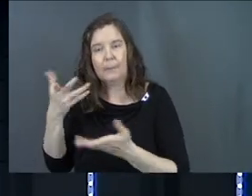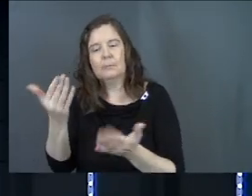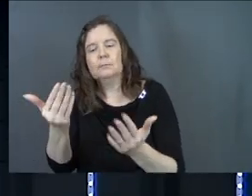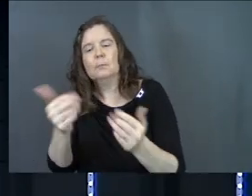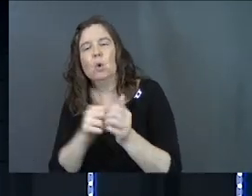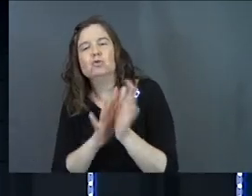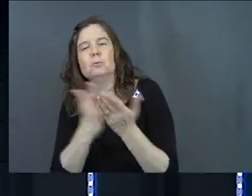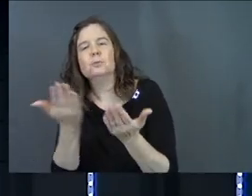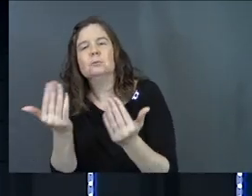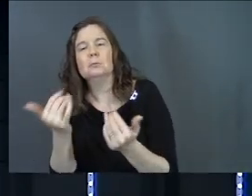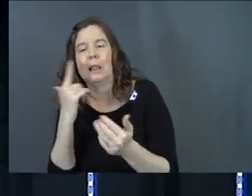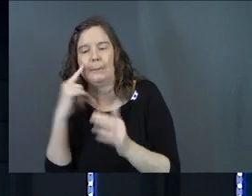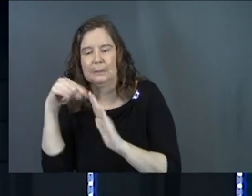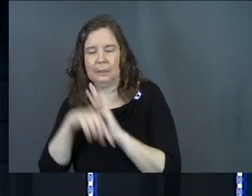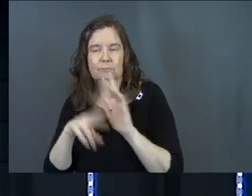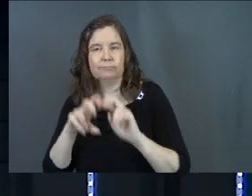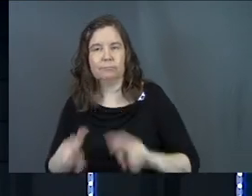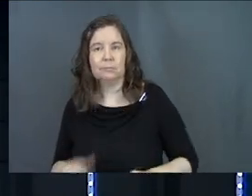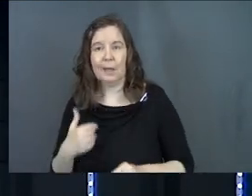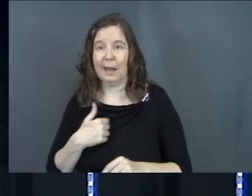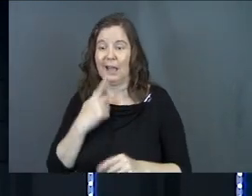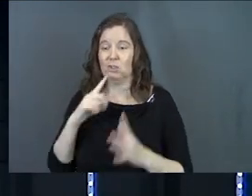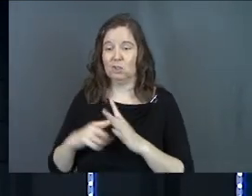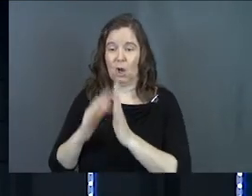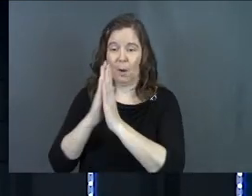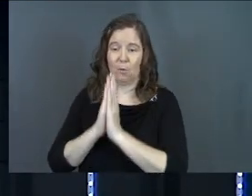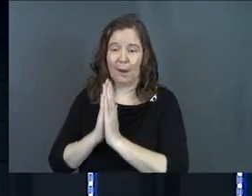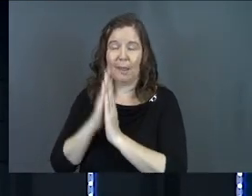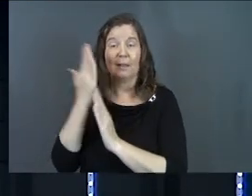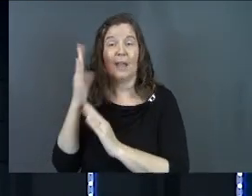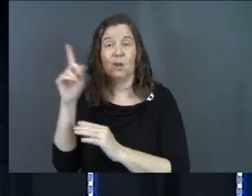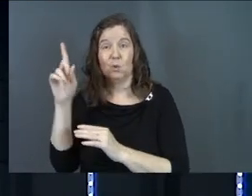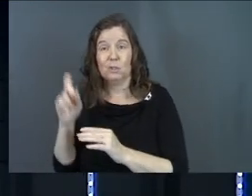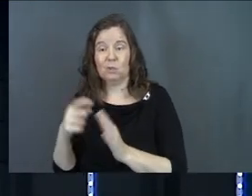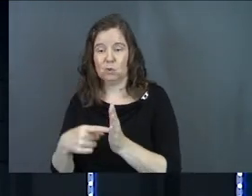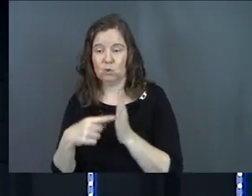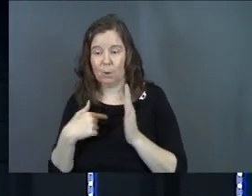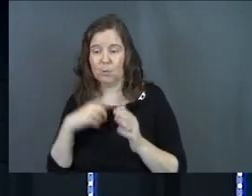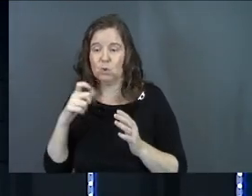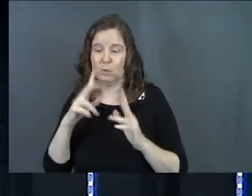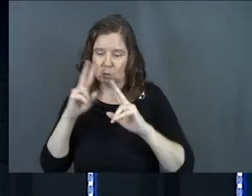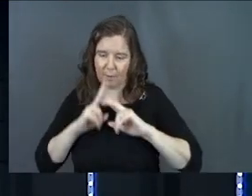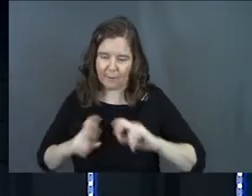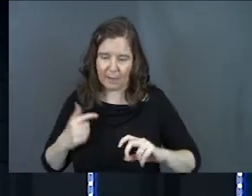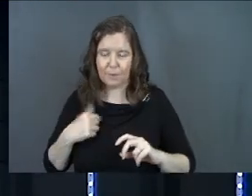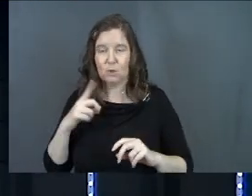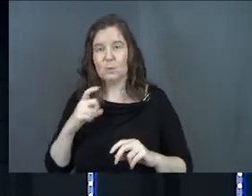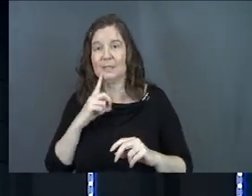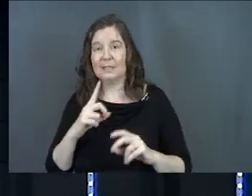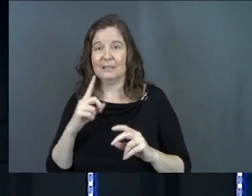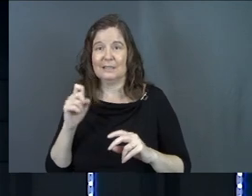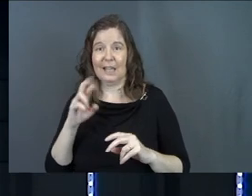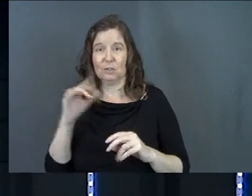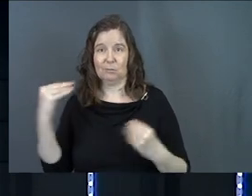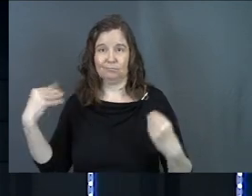Give me some more scripture. Let me, let me get deeper into this. And I just start praying and God, you need to show me, you need to evaluate me, need to x-ray me. And when he